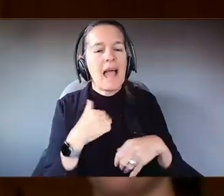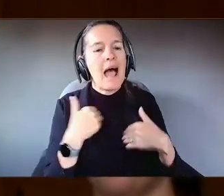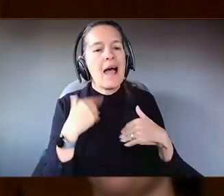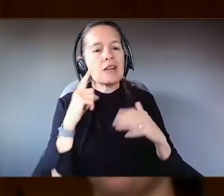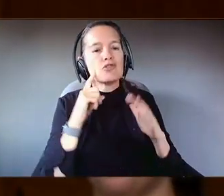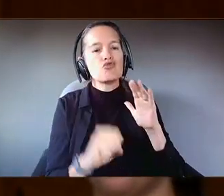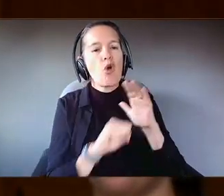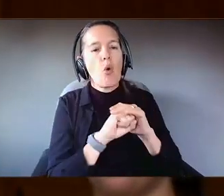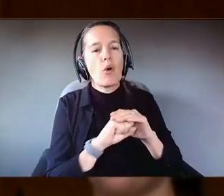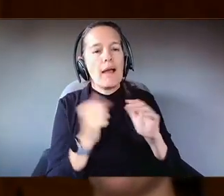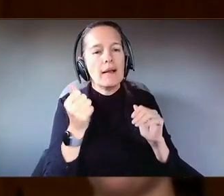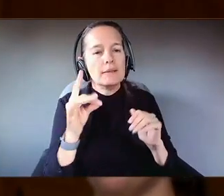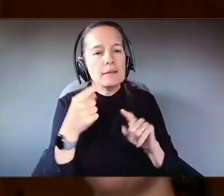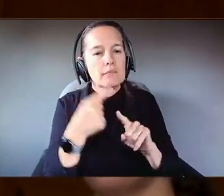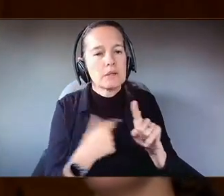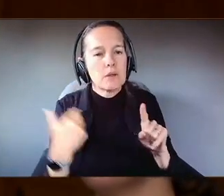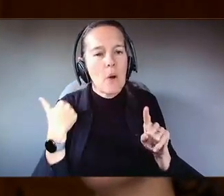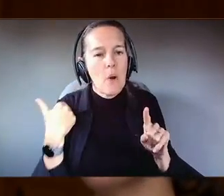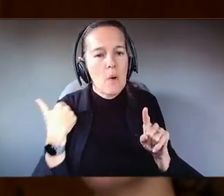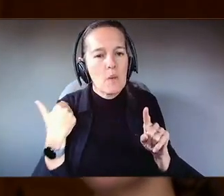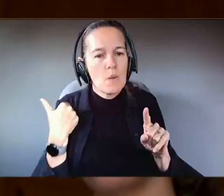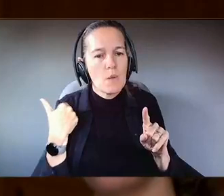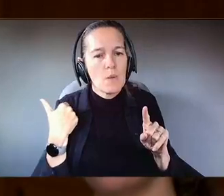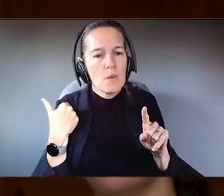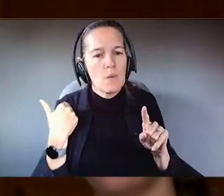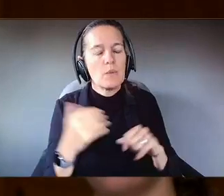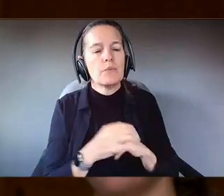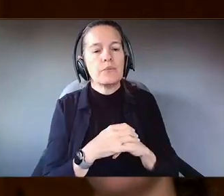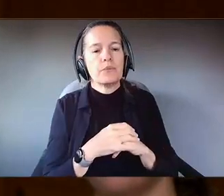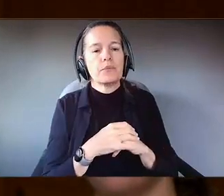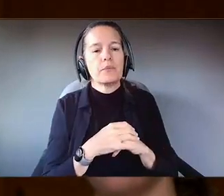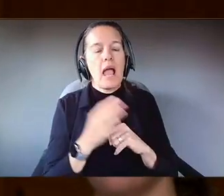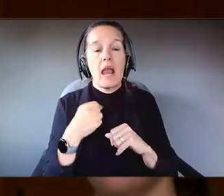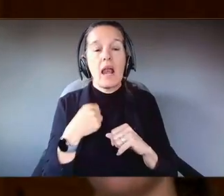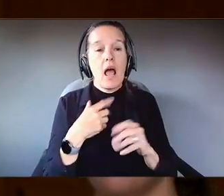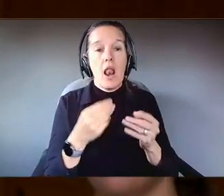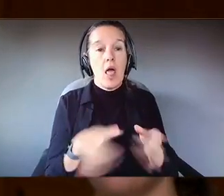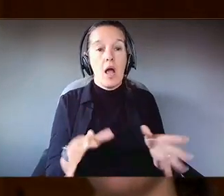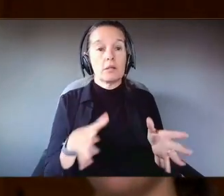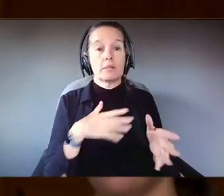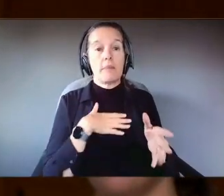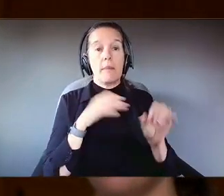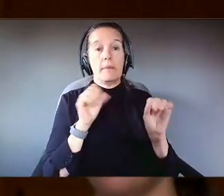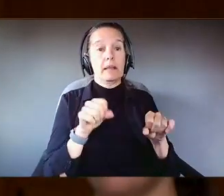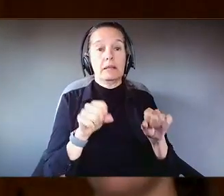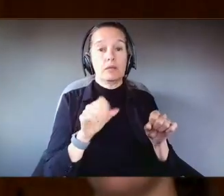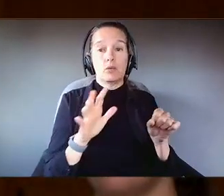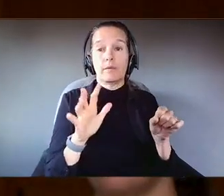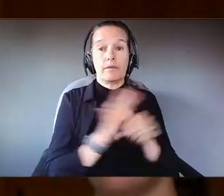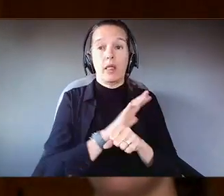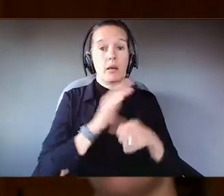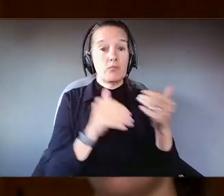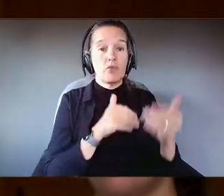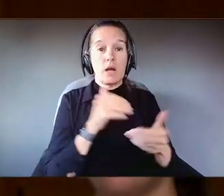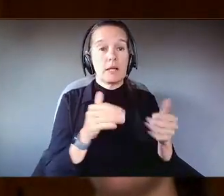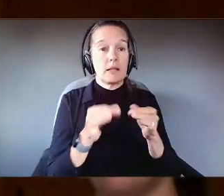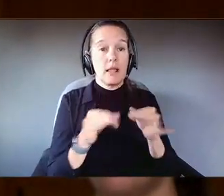months ago, and I have lost my ability to fully process language.